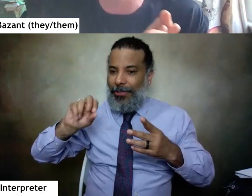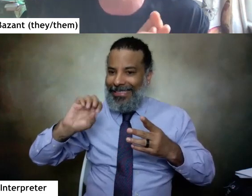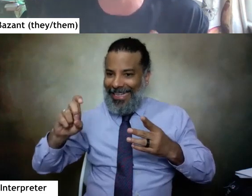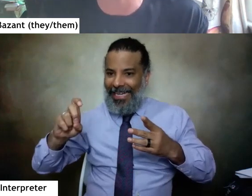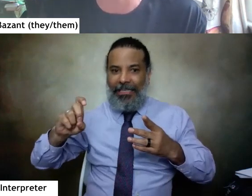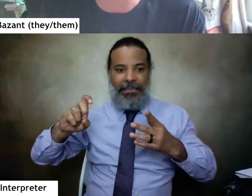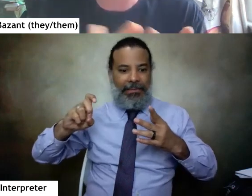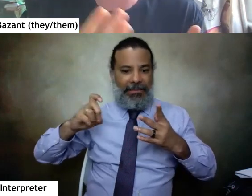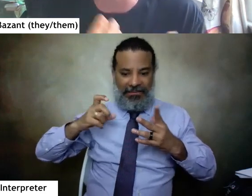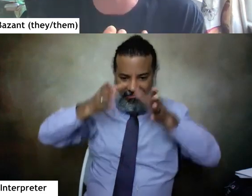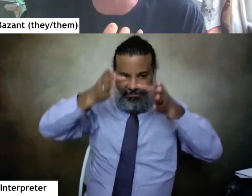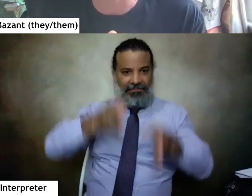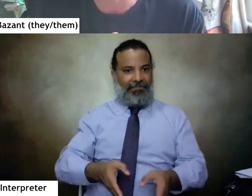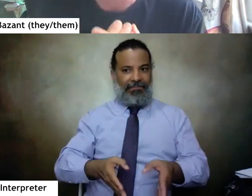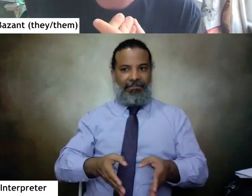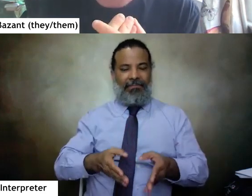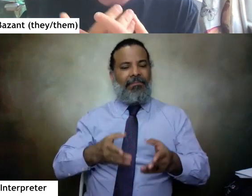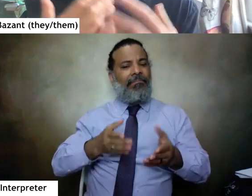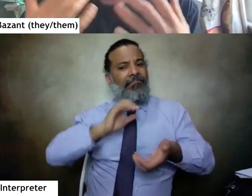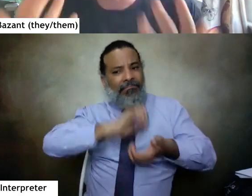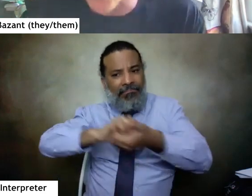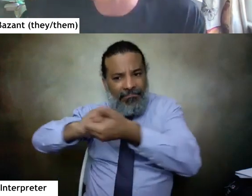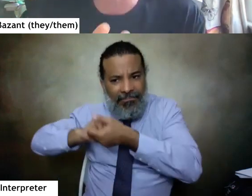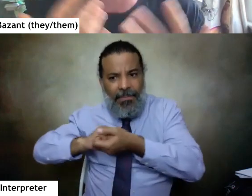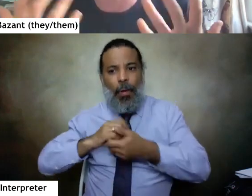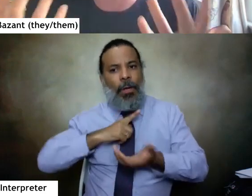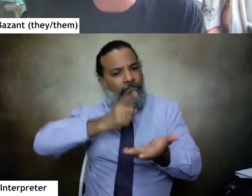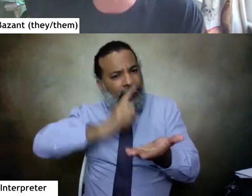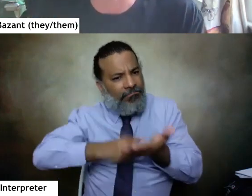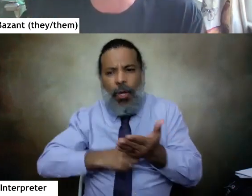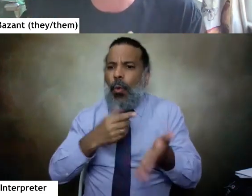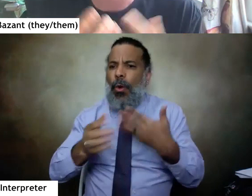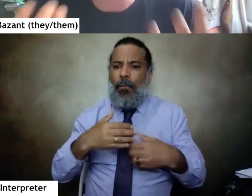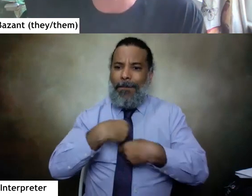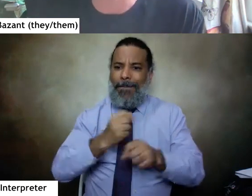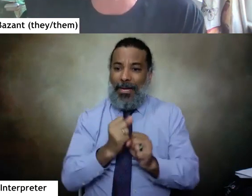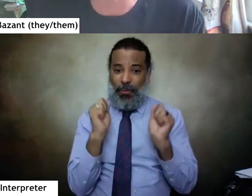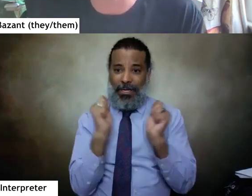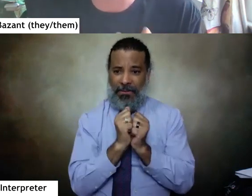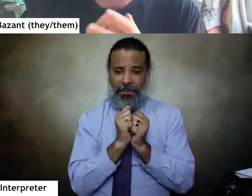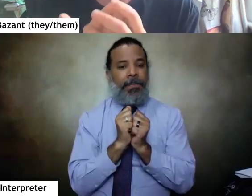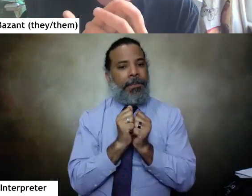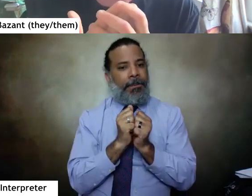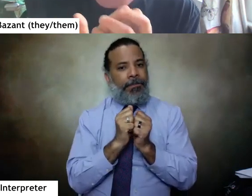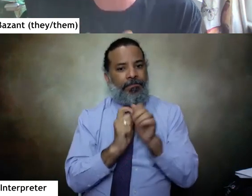collaborate with communities that I'm not a part of, we discuss that whatever we make together is coming into existence because of their